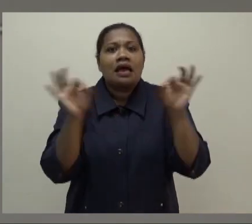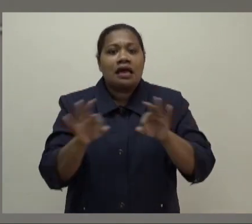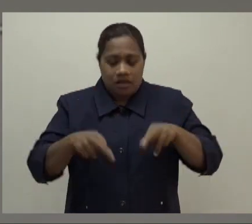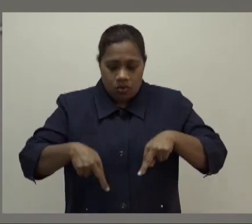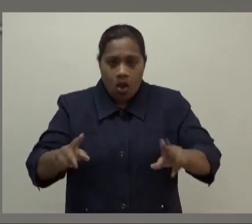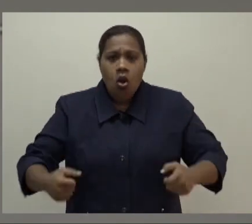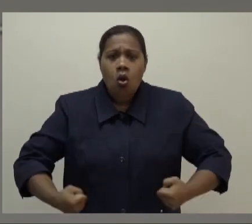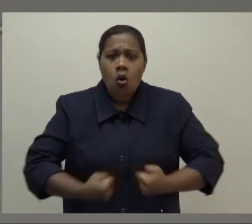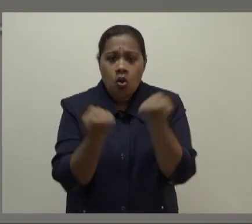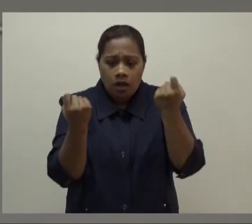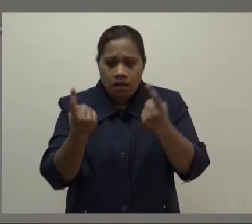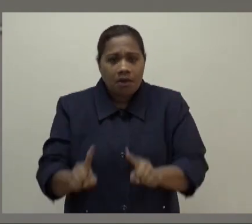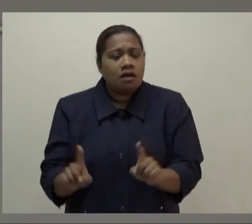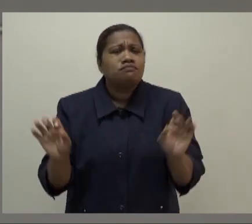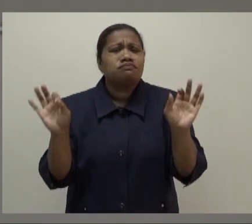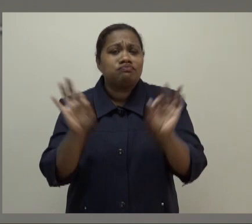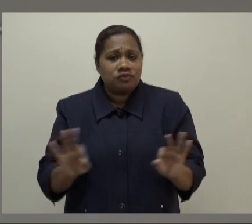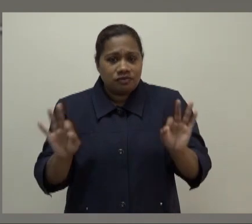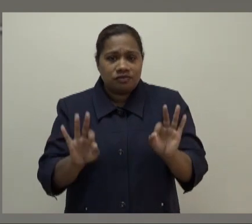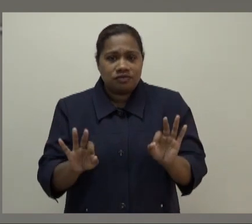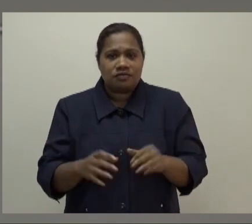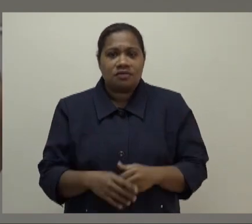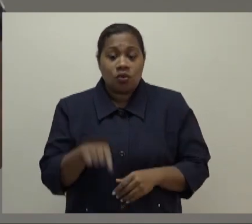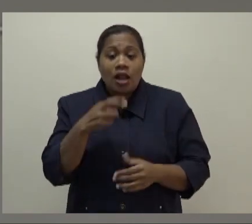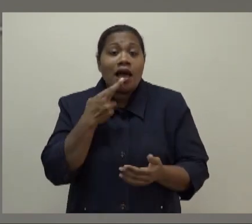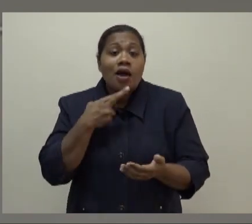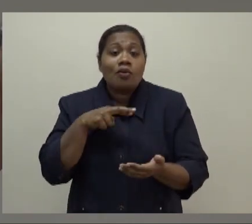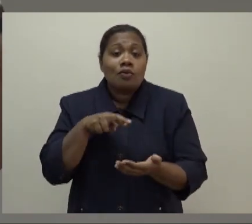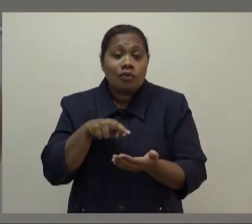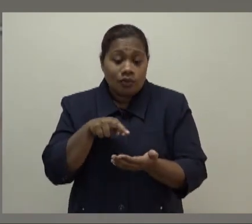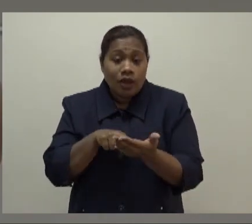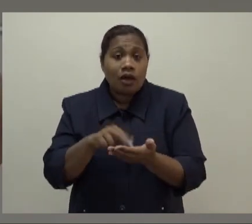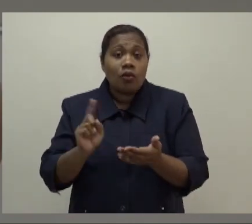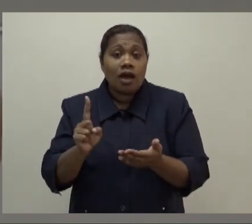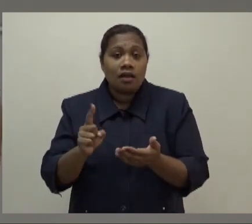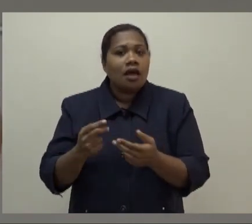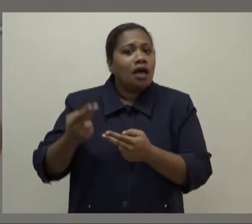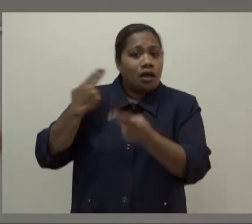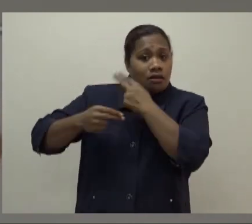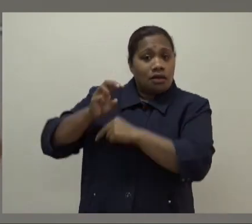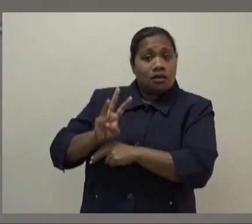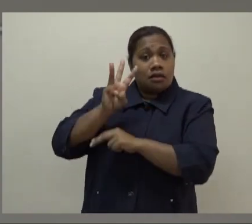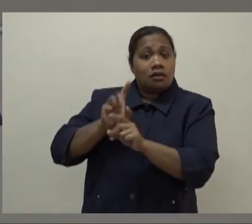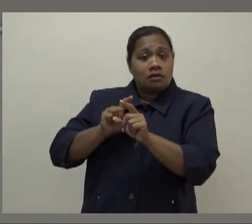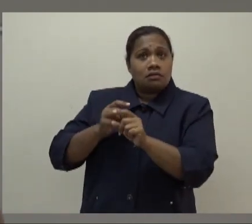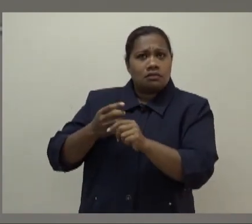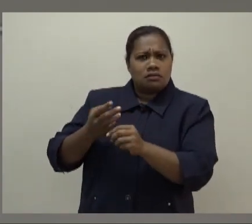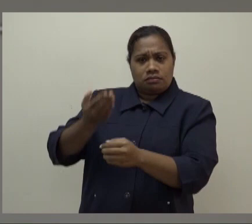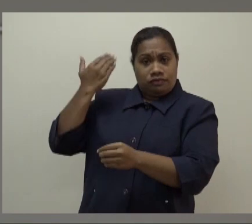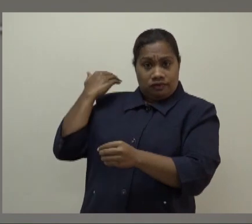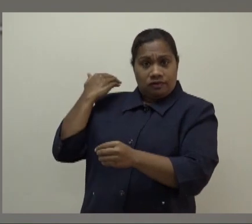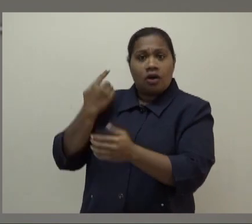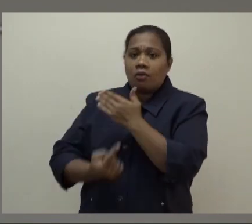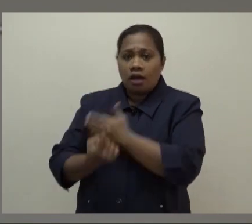the record for the last three decades at least. So those are where the balance comes in and there's an overall decrease.